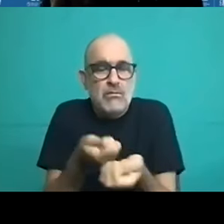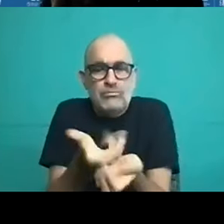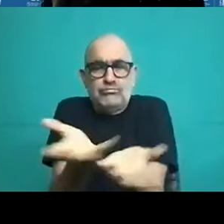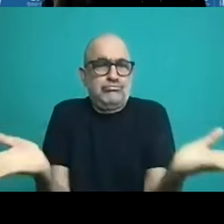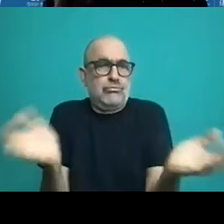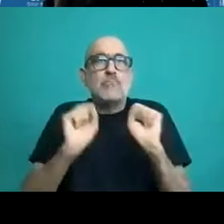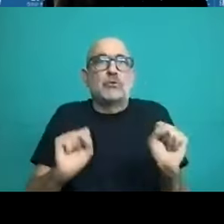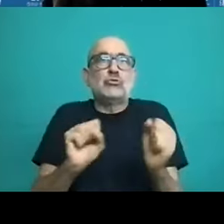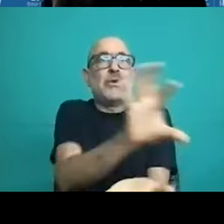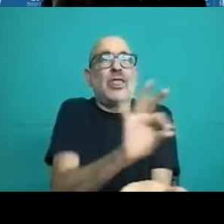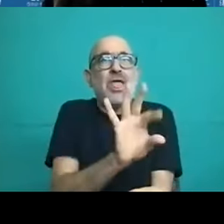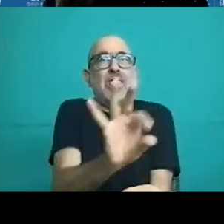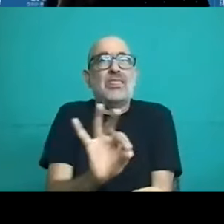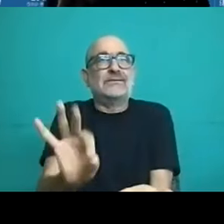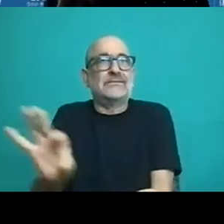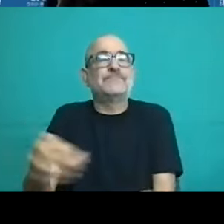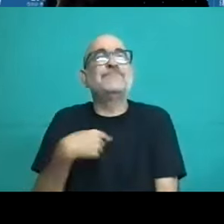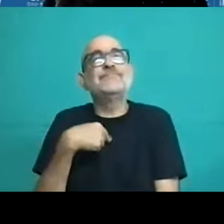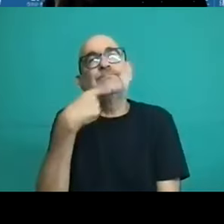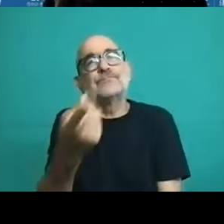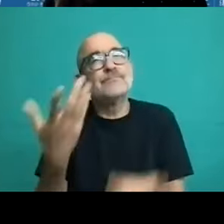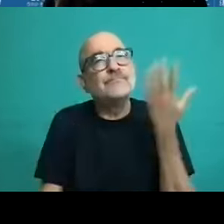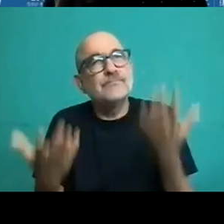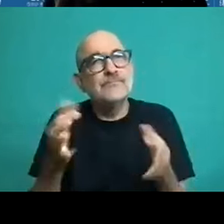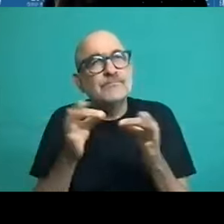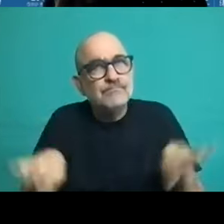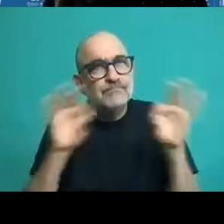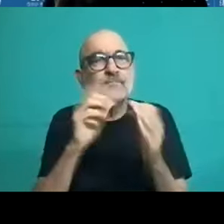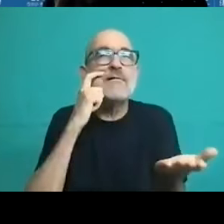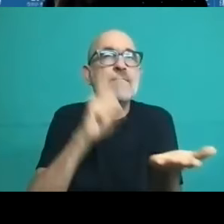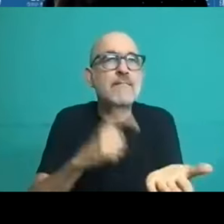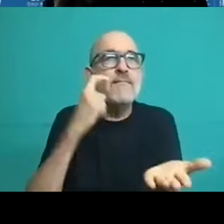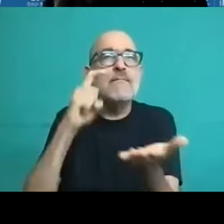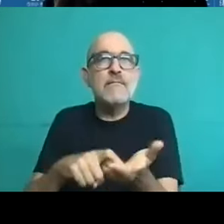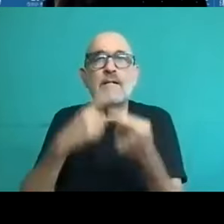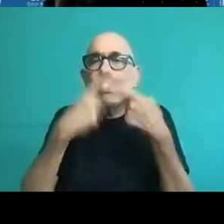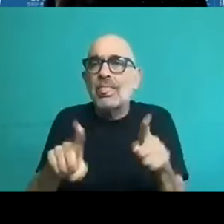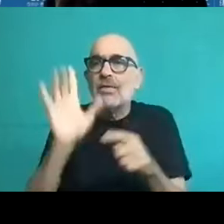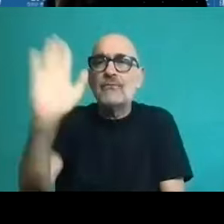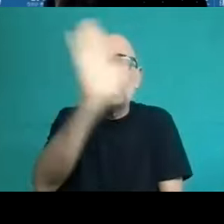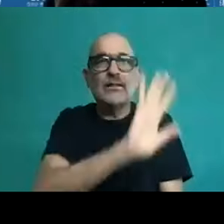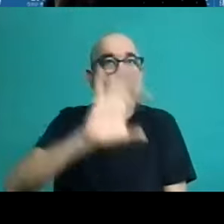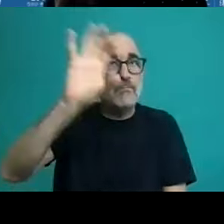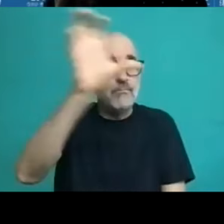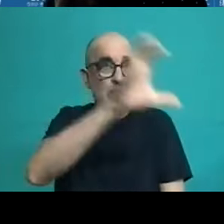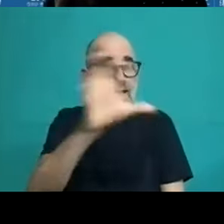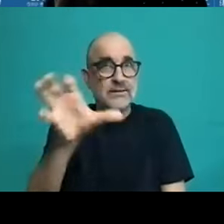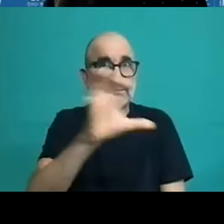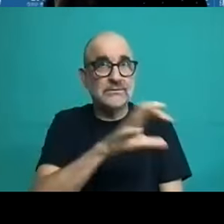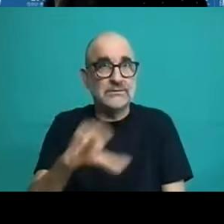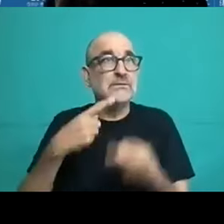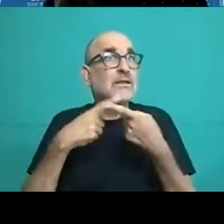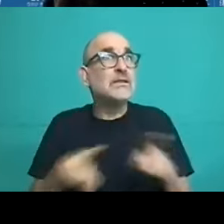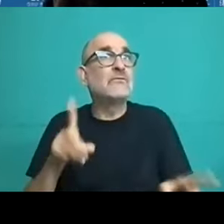and where they are headed. There are cases like we thought or where we assume that they